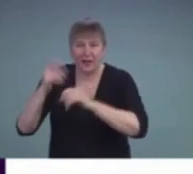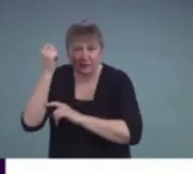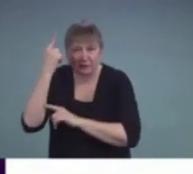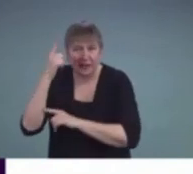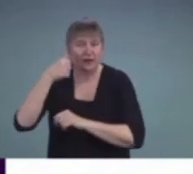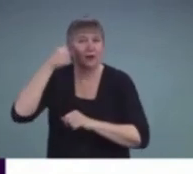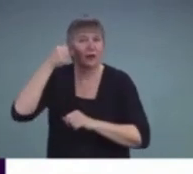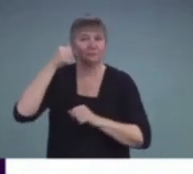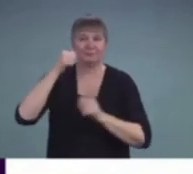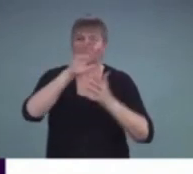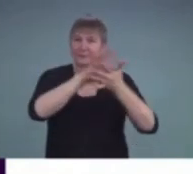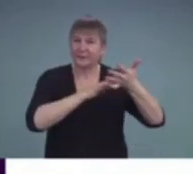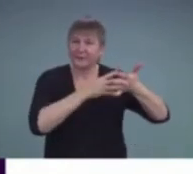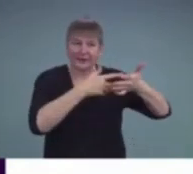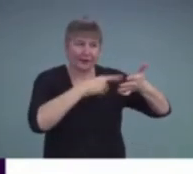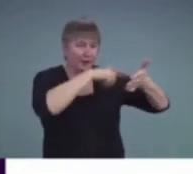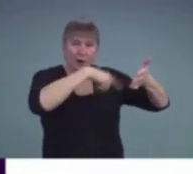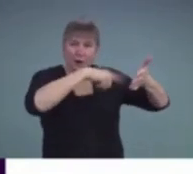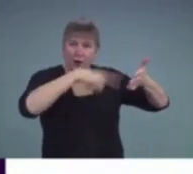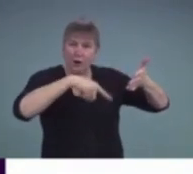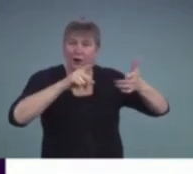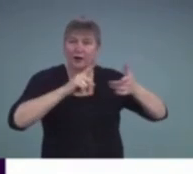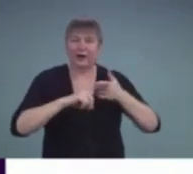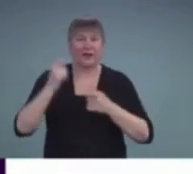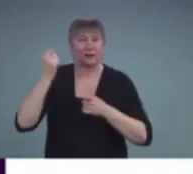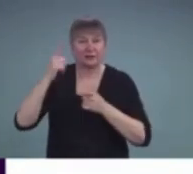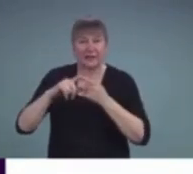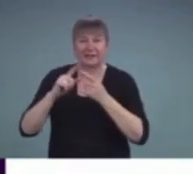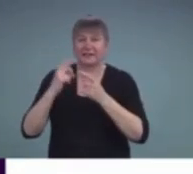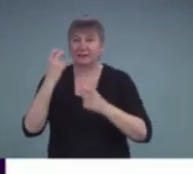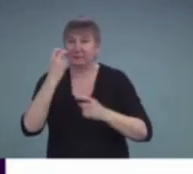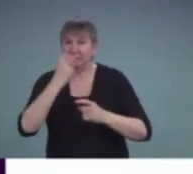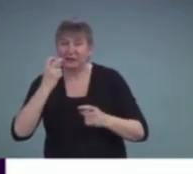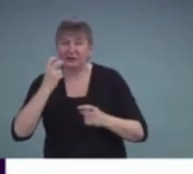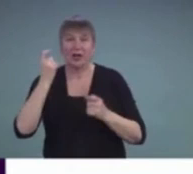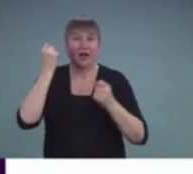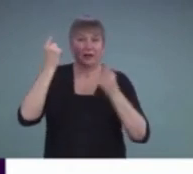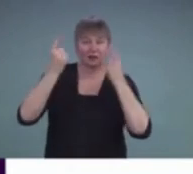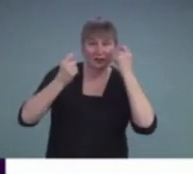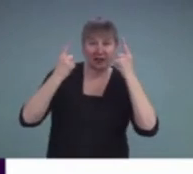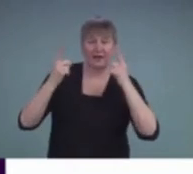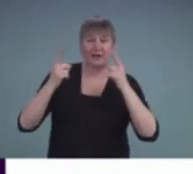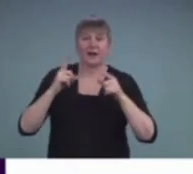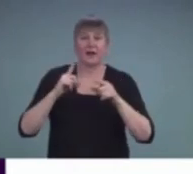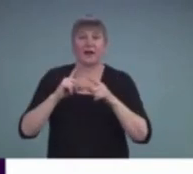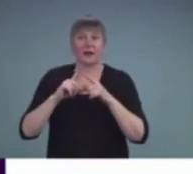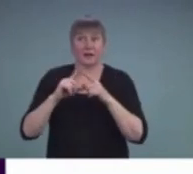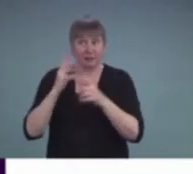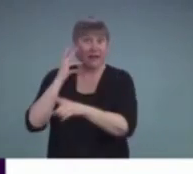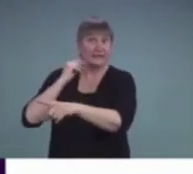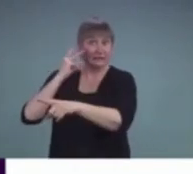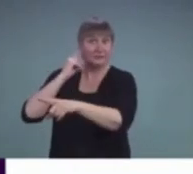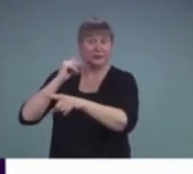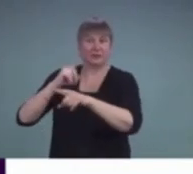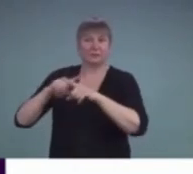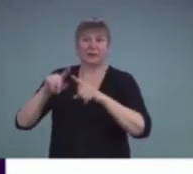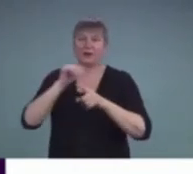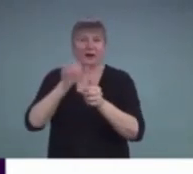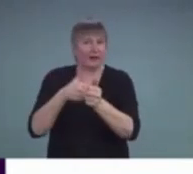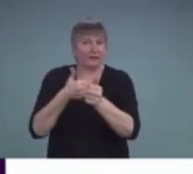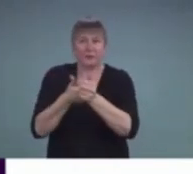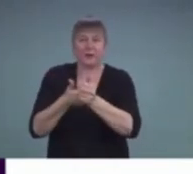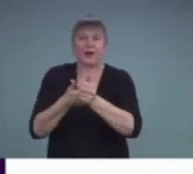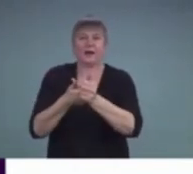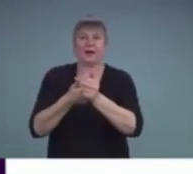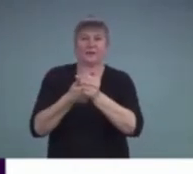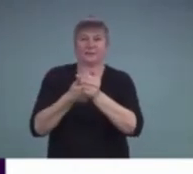on speech understanding, listening and noise, all things that they've experienced but really haven't had the background understanding to sort of